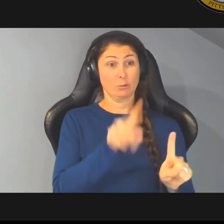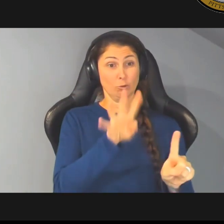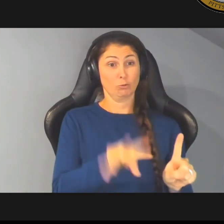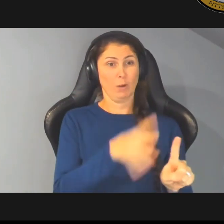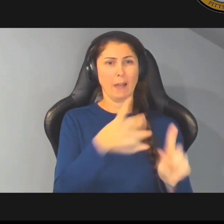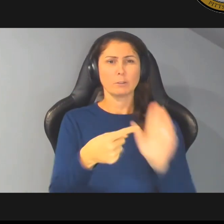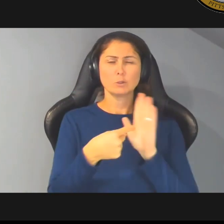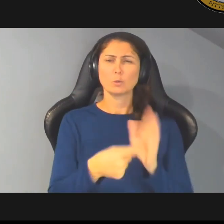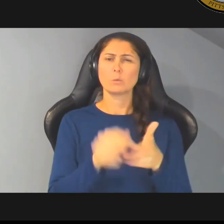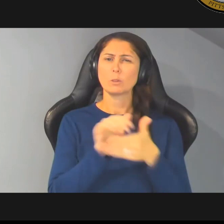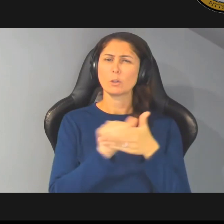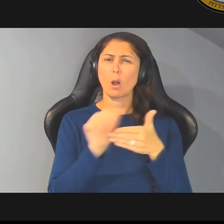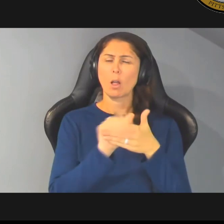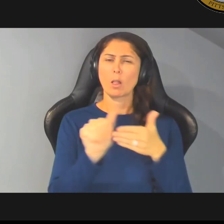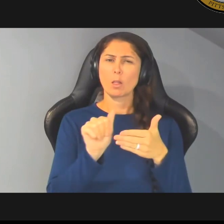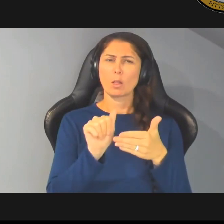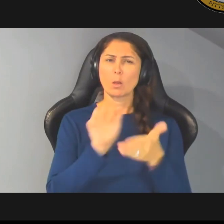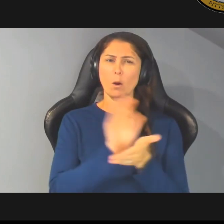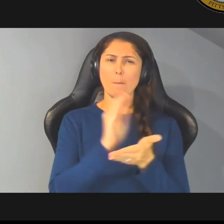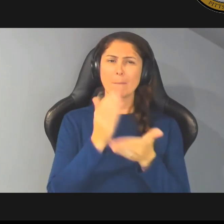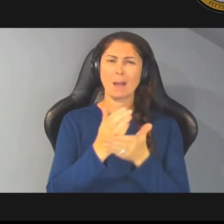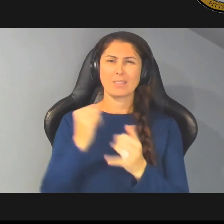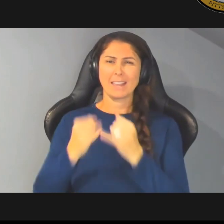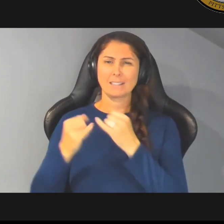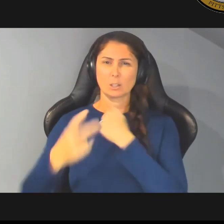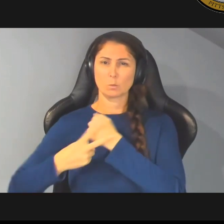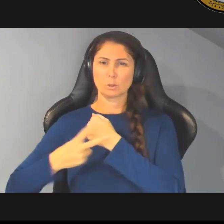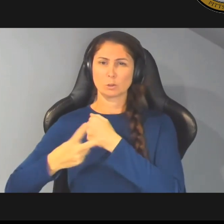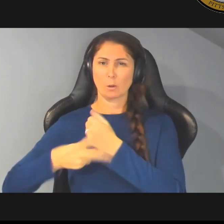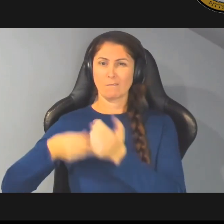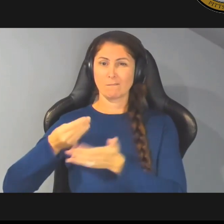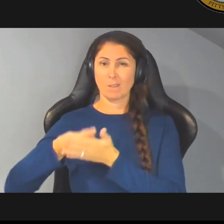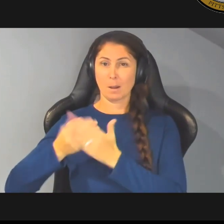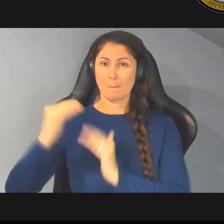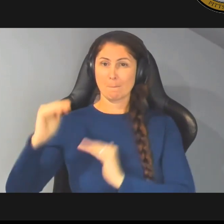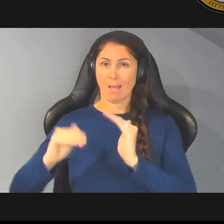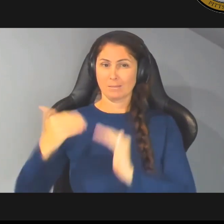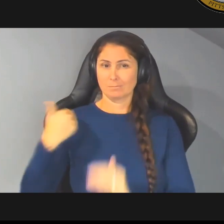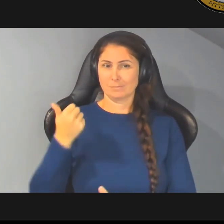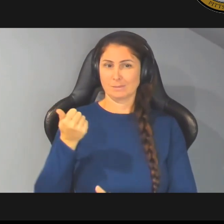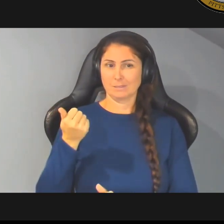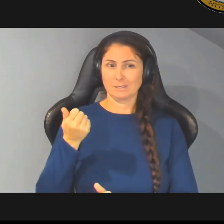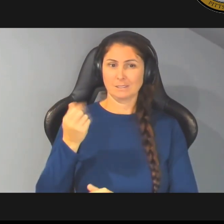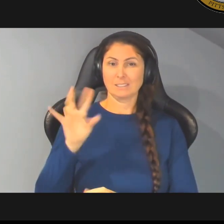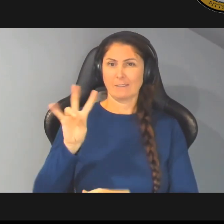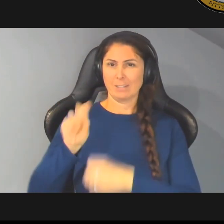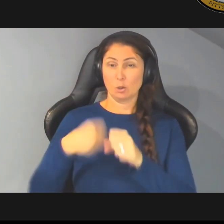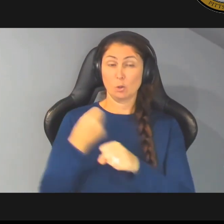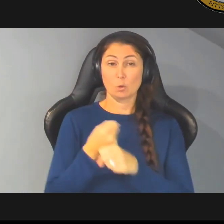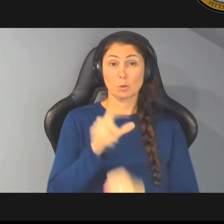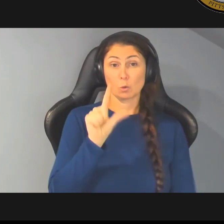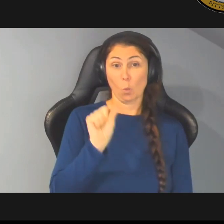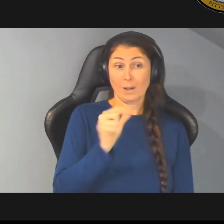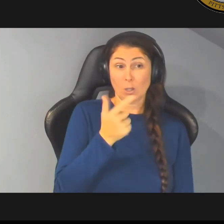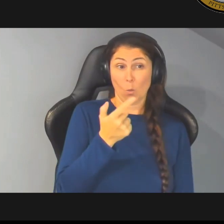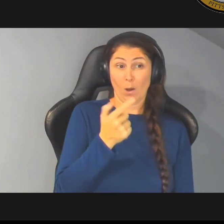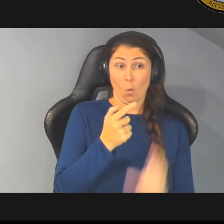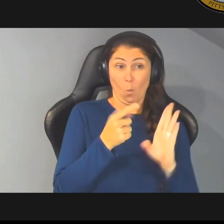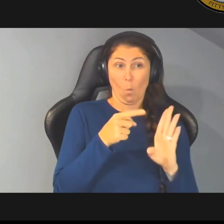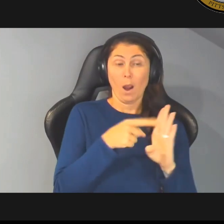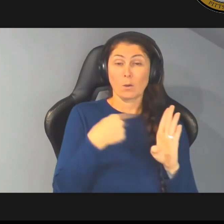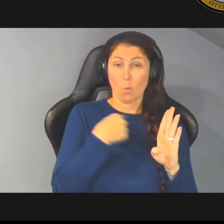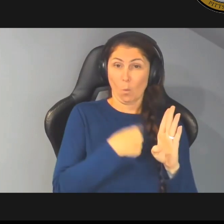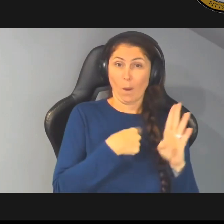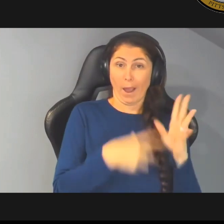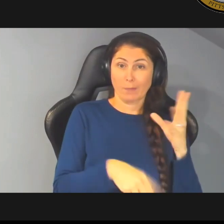of the ending reserve fund balance over the past seven years you can see the starting in 2021 we were able to supplement the fund